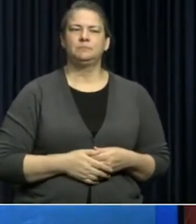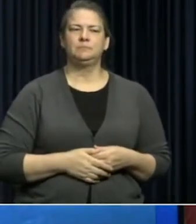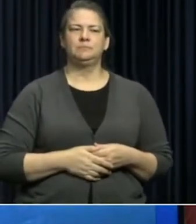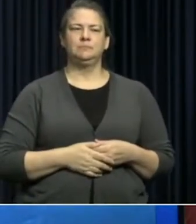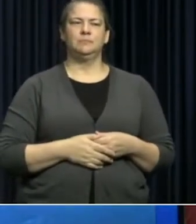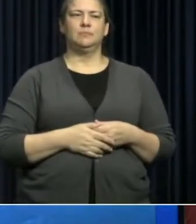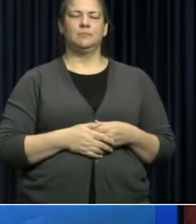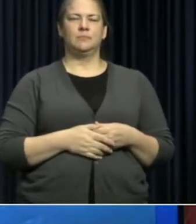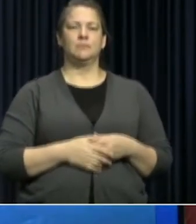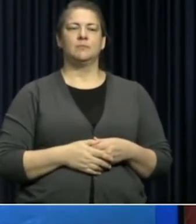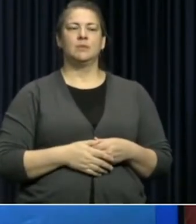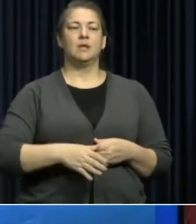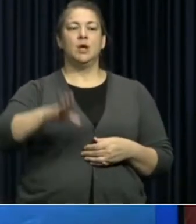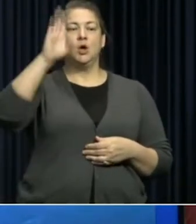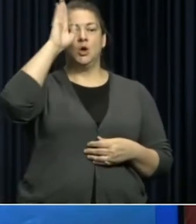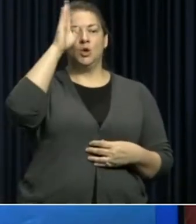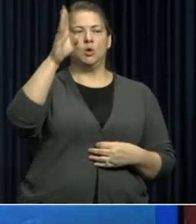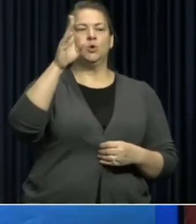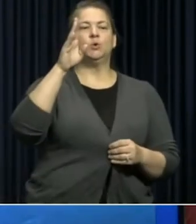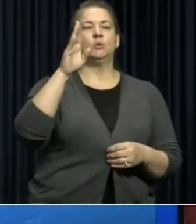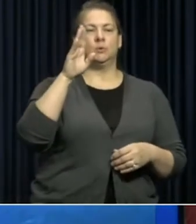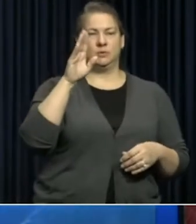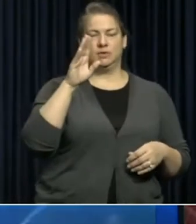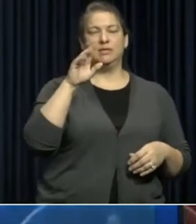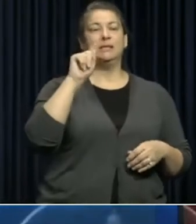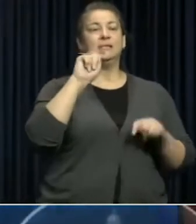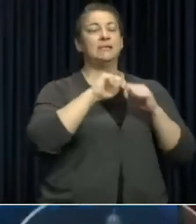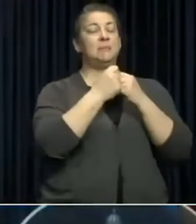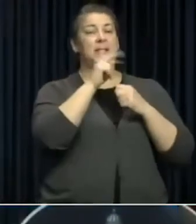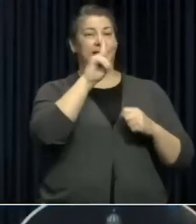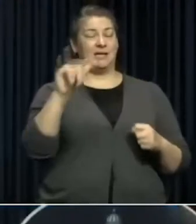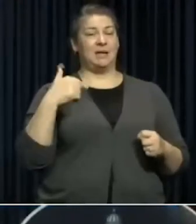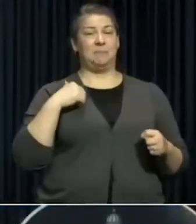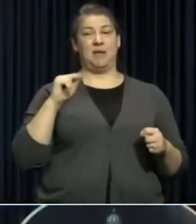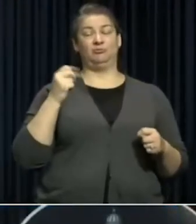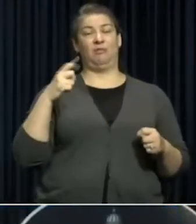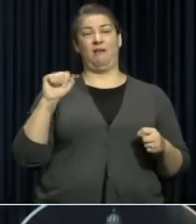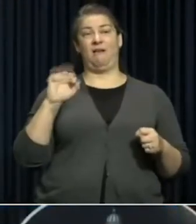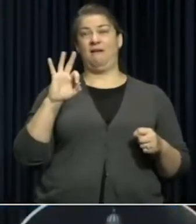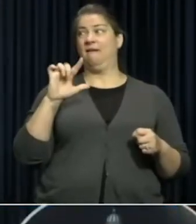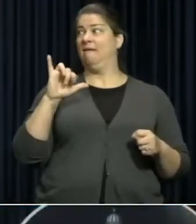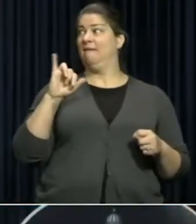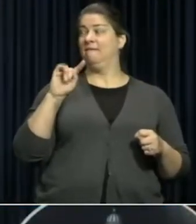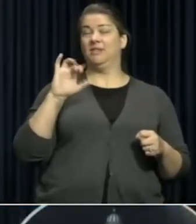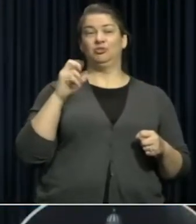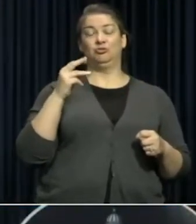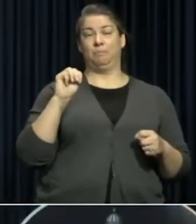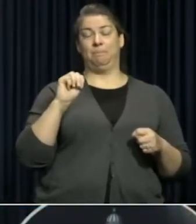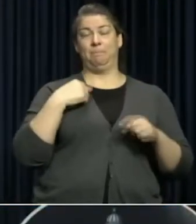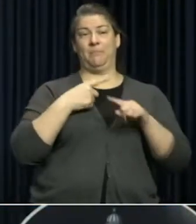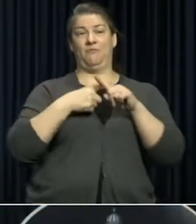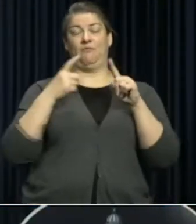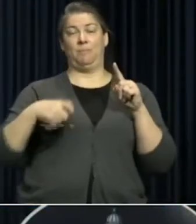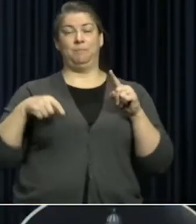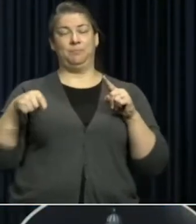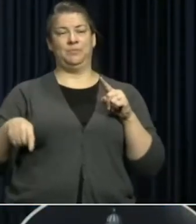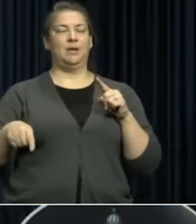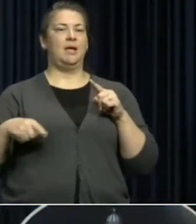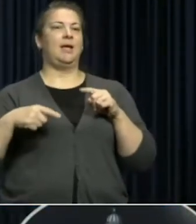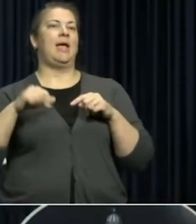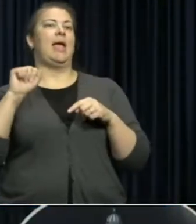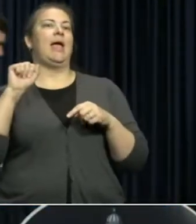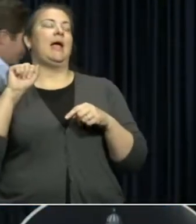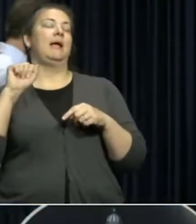Hello, Team Kentucky. My name is Andrea Flincham and I'm the manager of the Healthcare Associated Infection Antibiotic Resistance